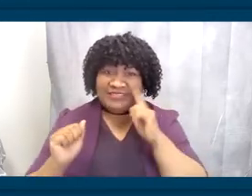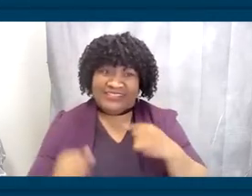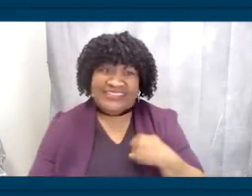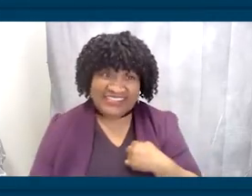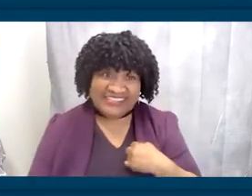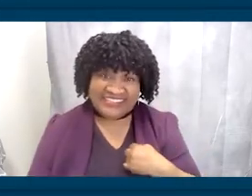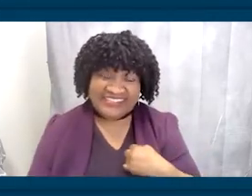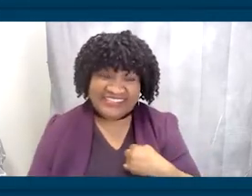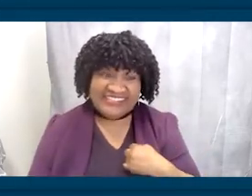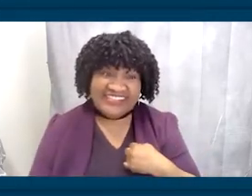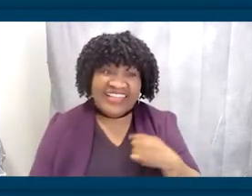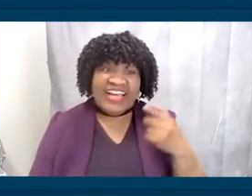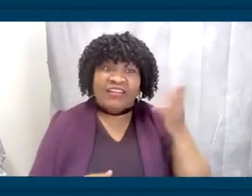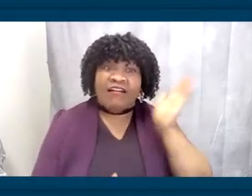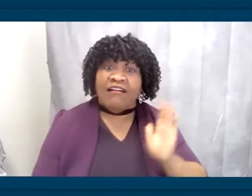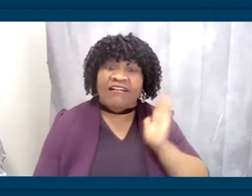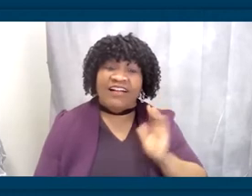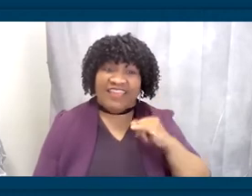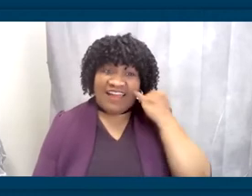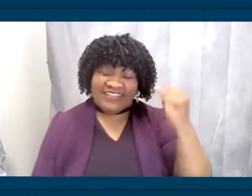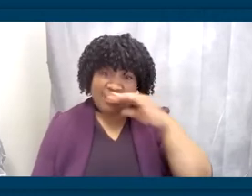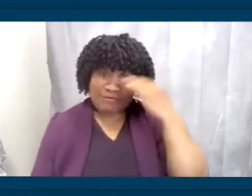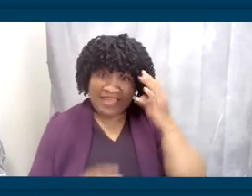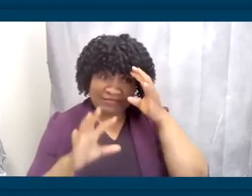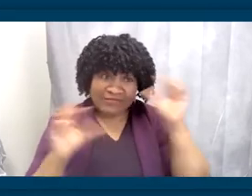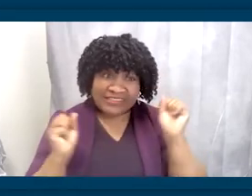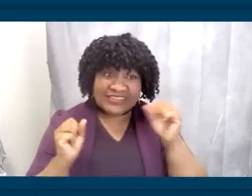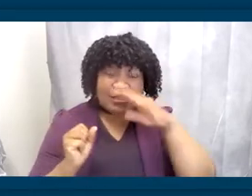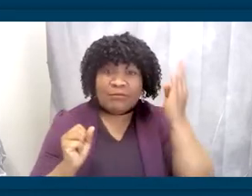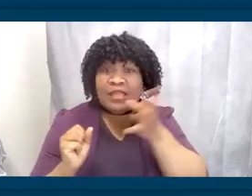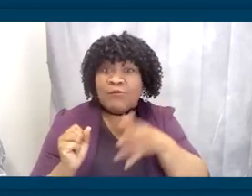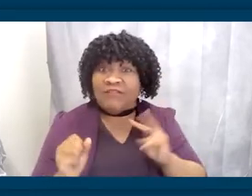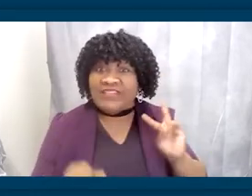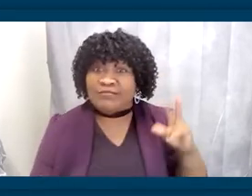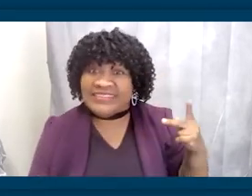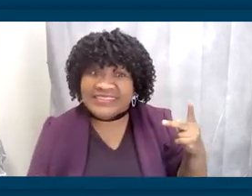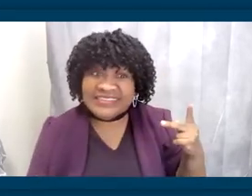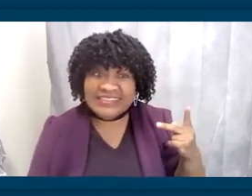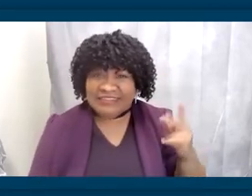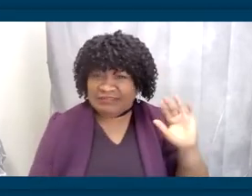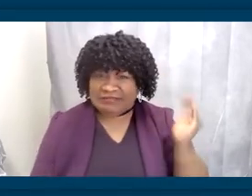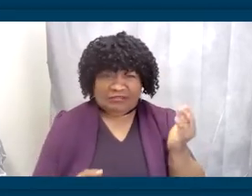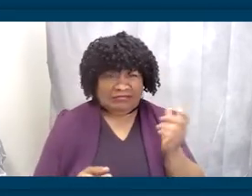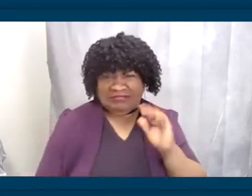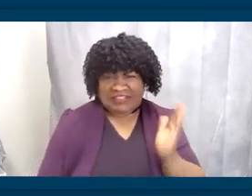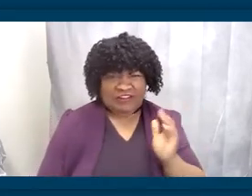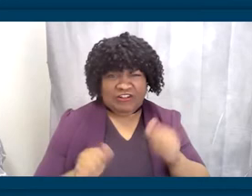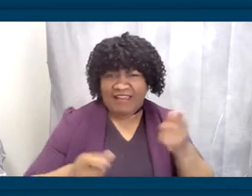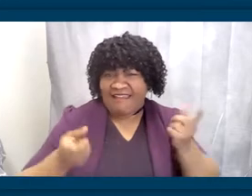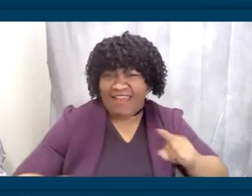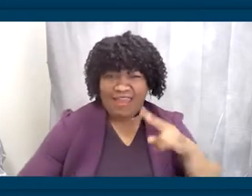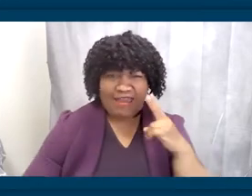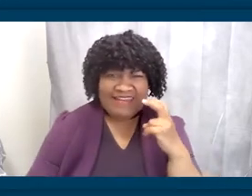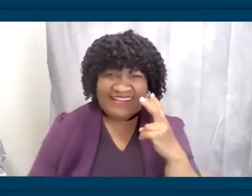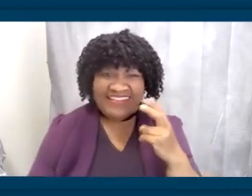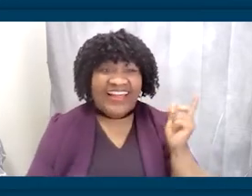was unthinkable. That is, until millions of Americans willed it. That's